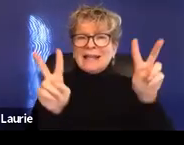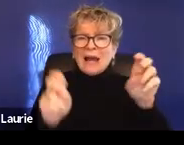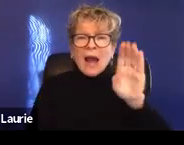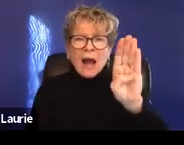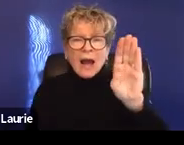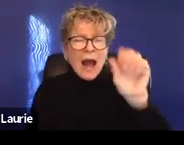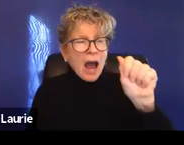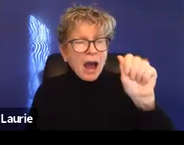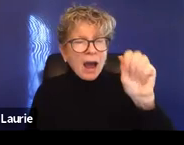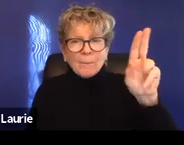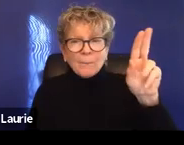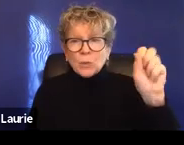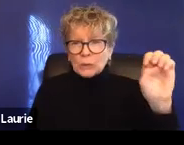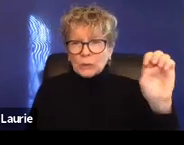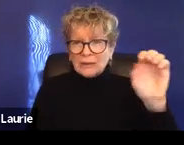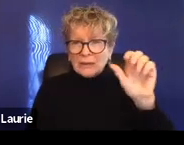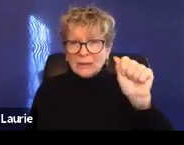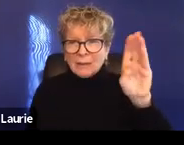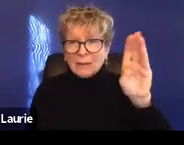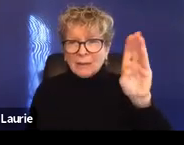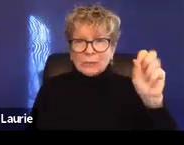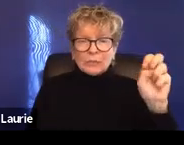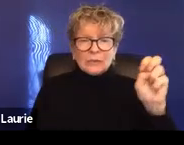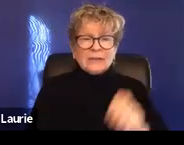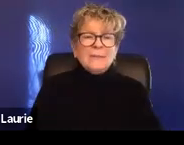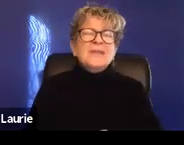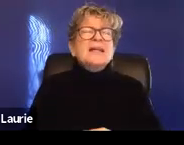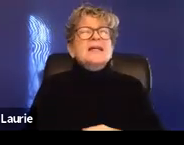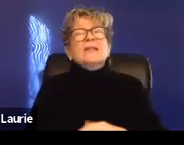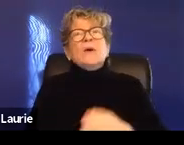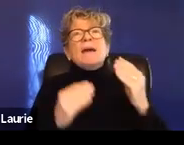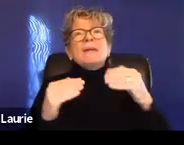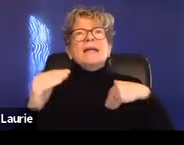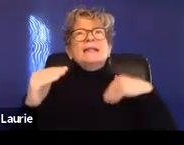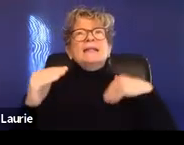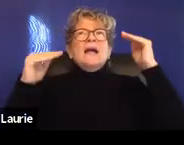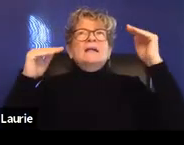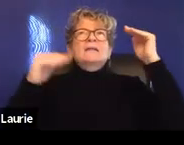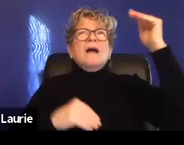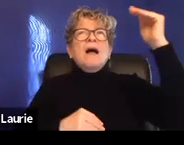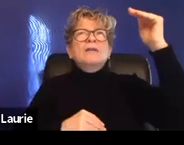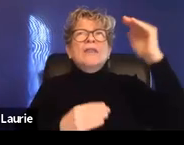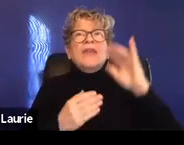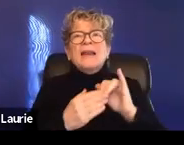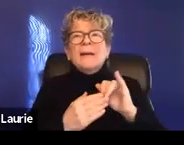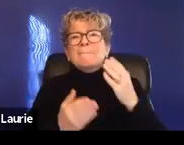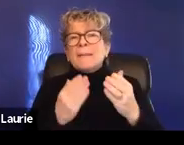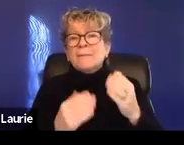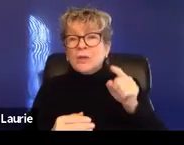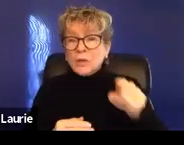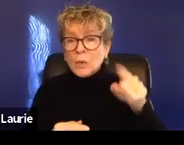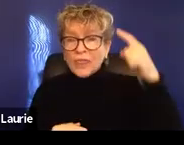somebody be, uh, maybe, uh, an adult and just like, uh, you may consider them